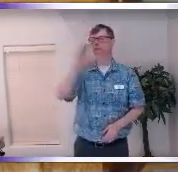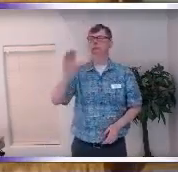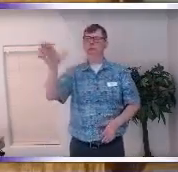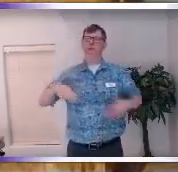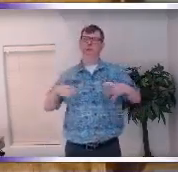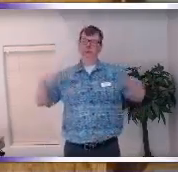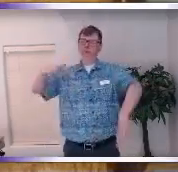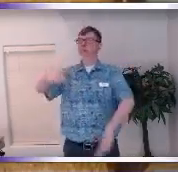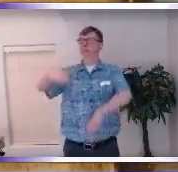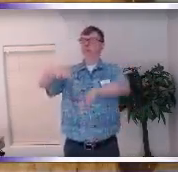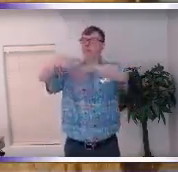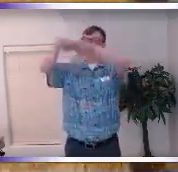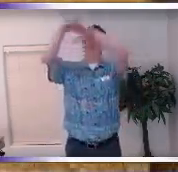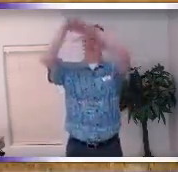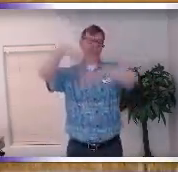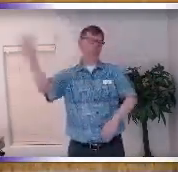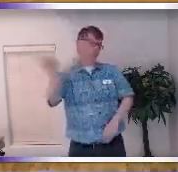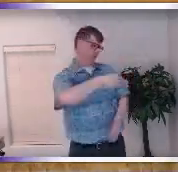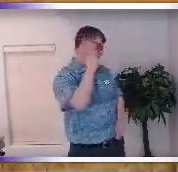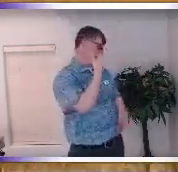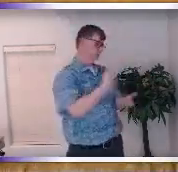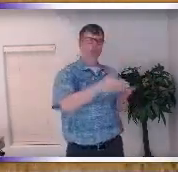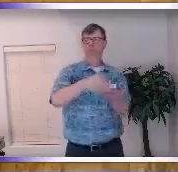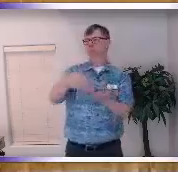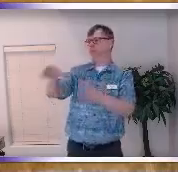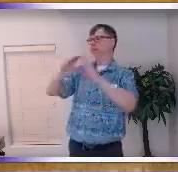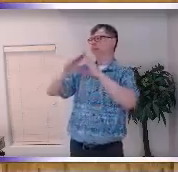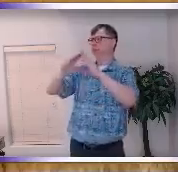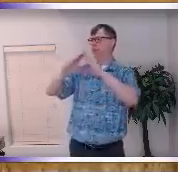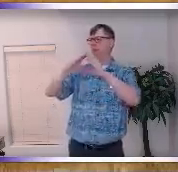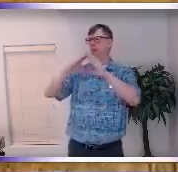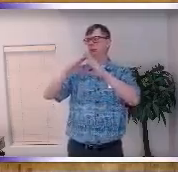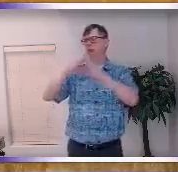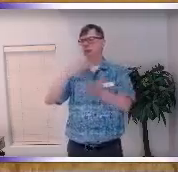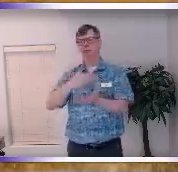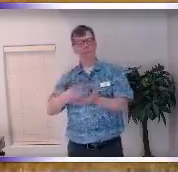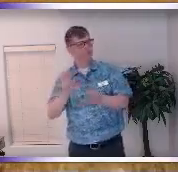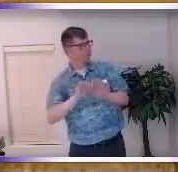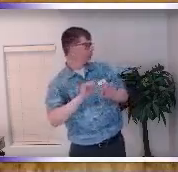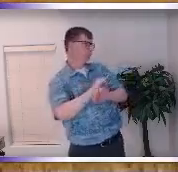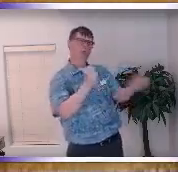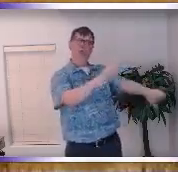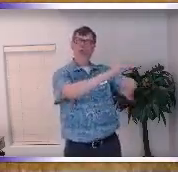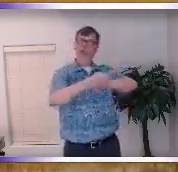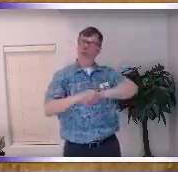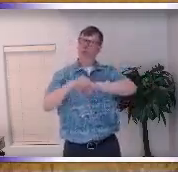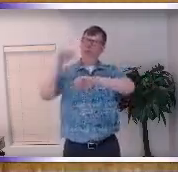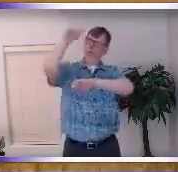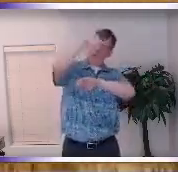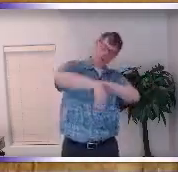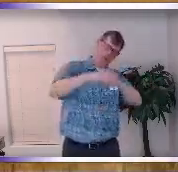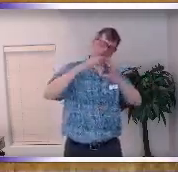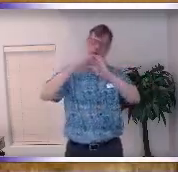arises that we are all dealt cards and sometimes we have no control over what those cards